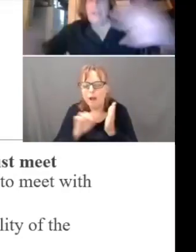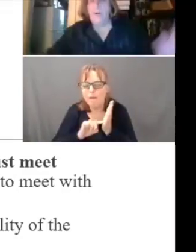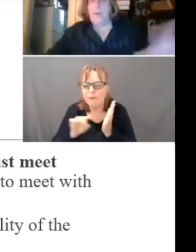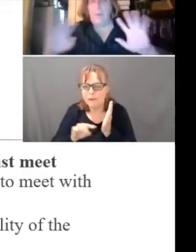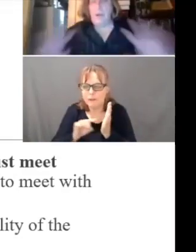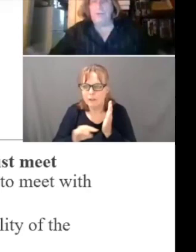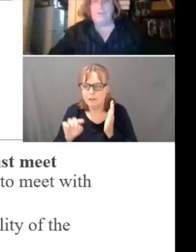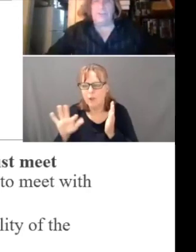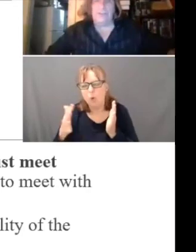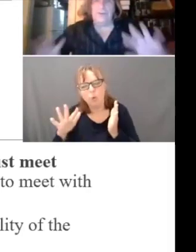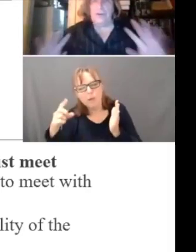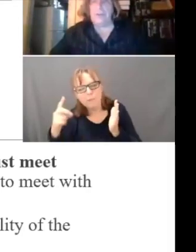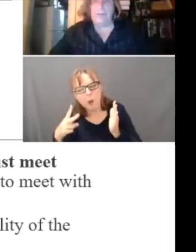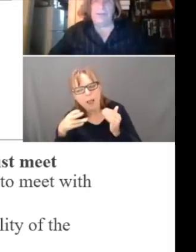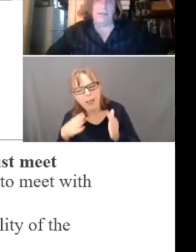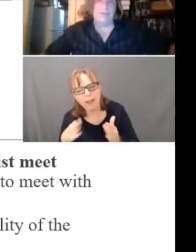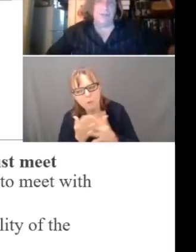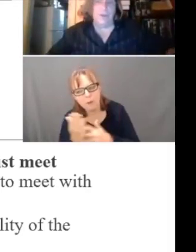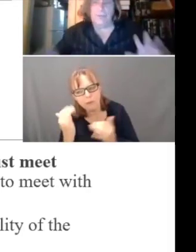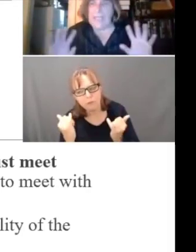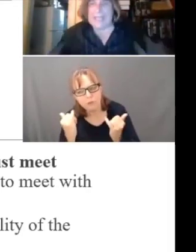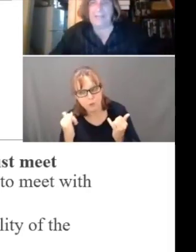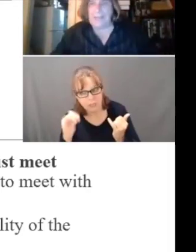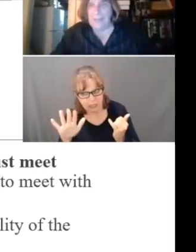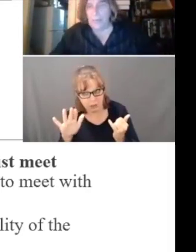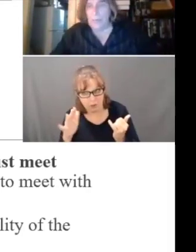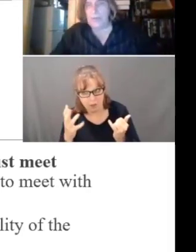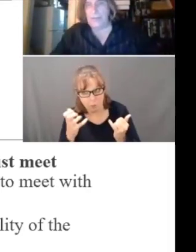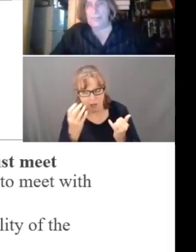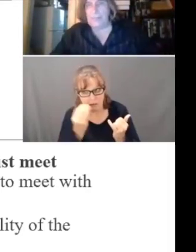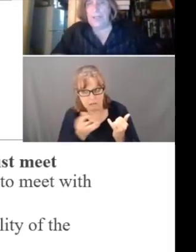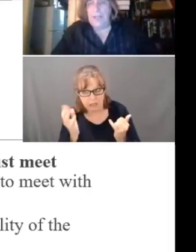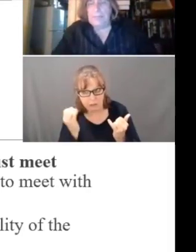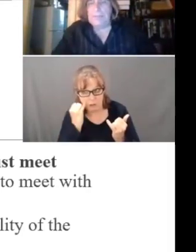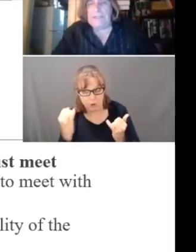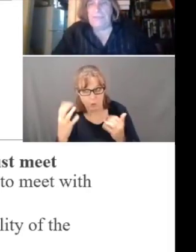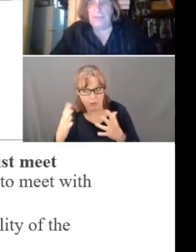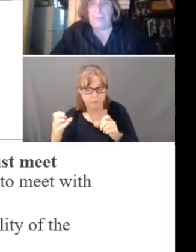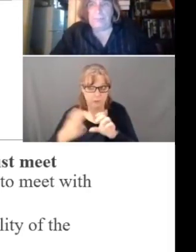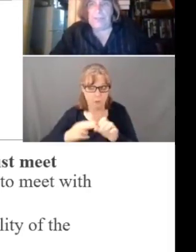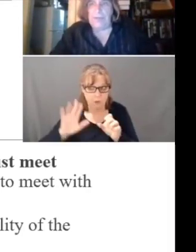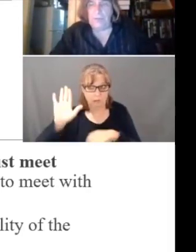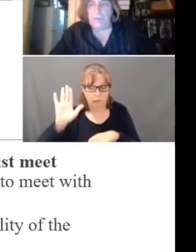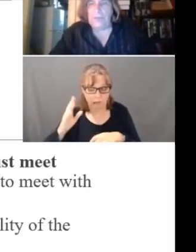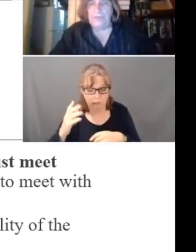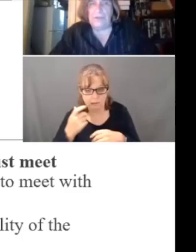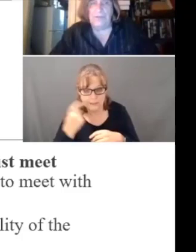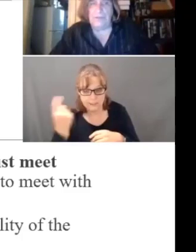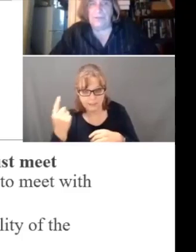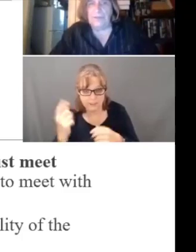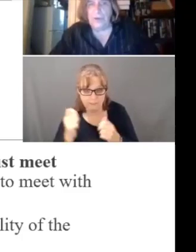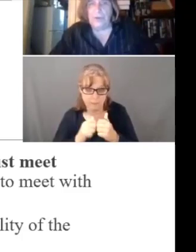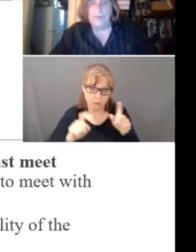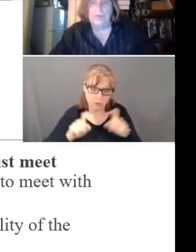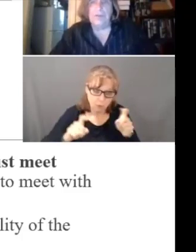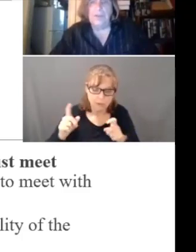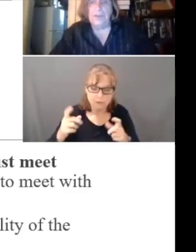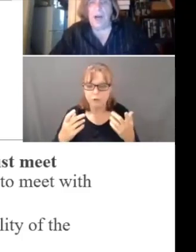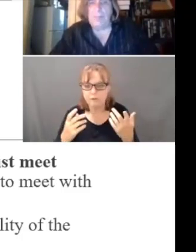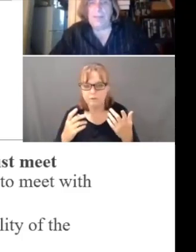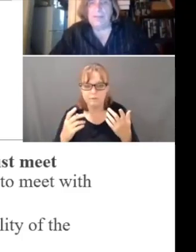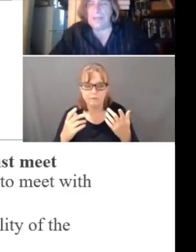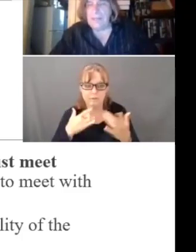halfway point. want Ginger or anybody else to know that anytime you want to jump in, please jump in with questions, concerns,